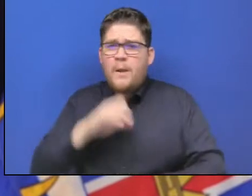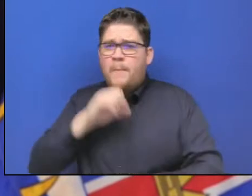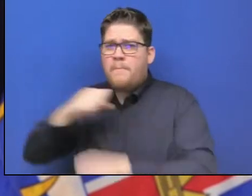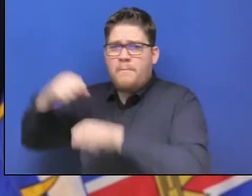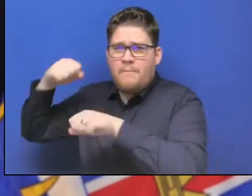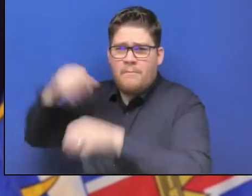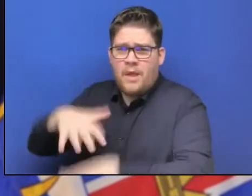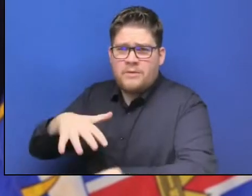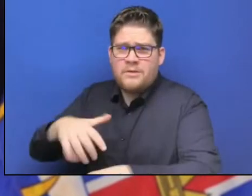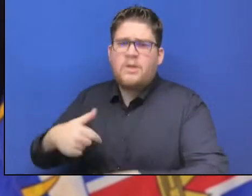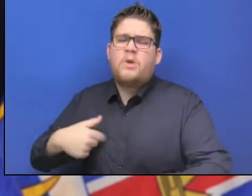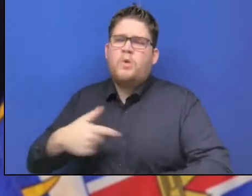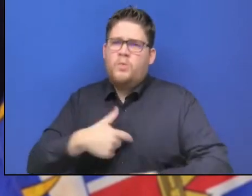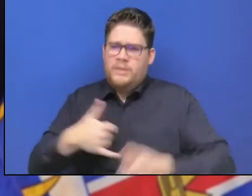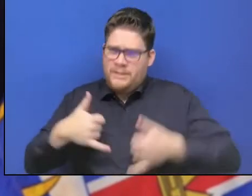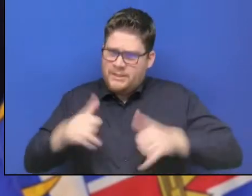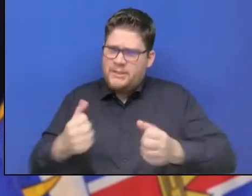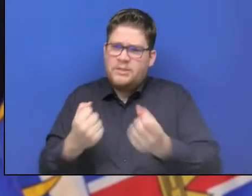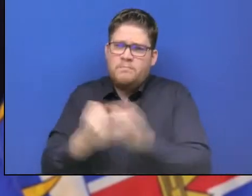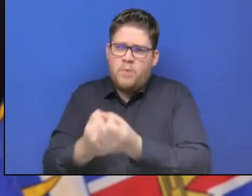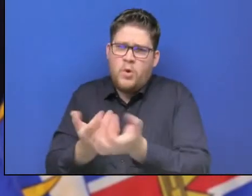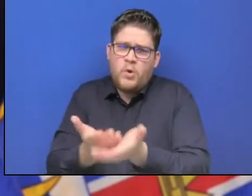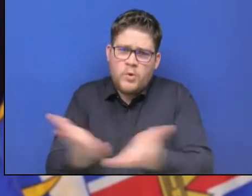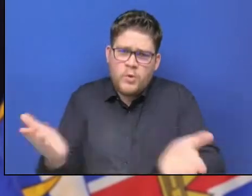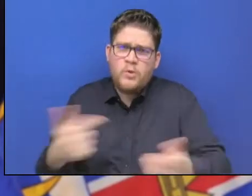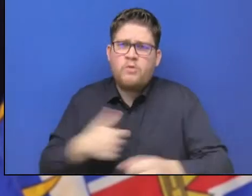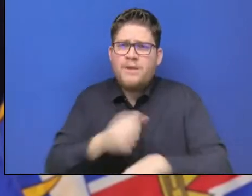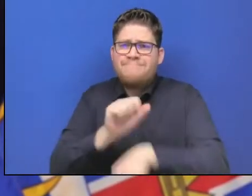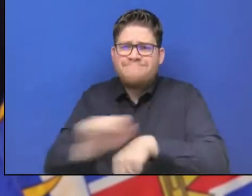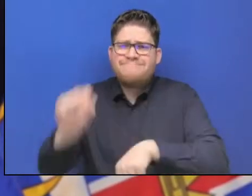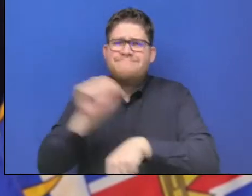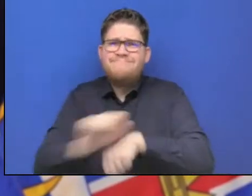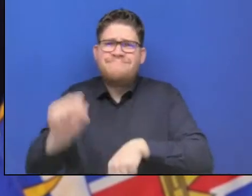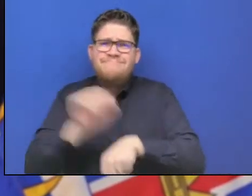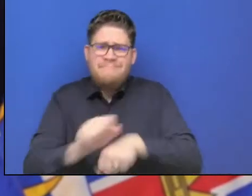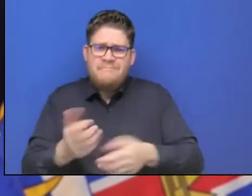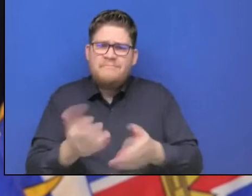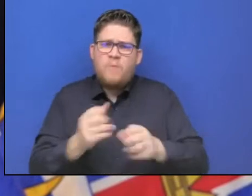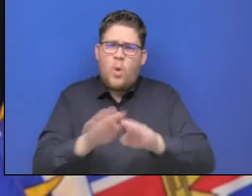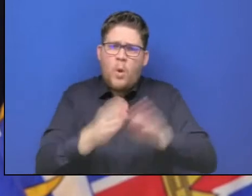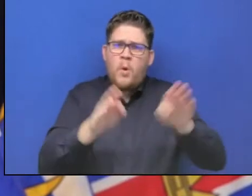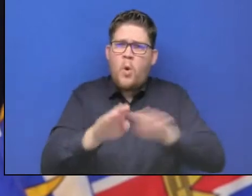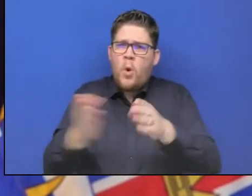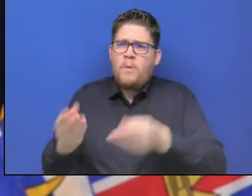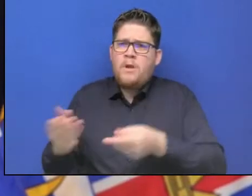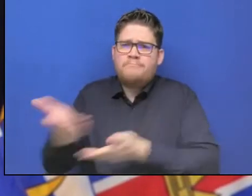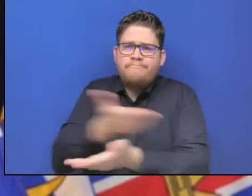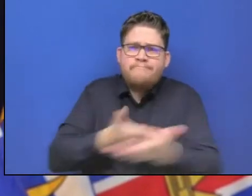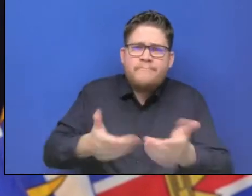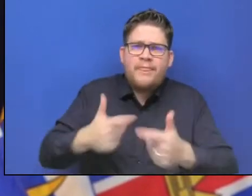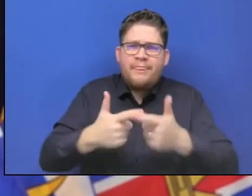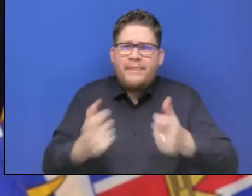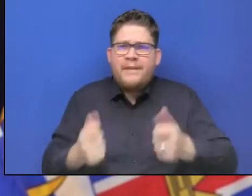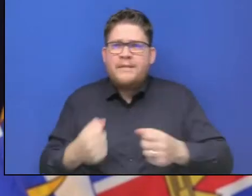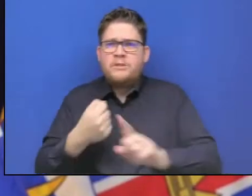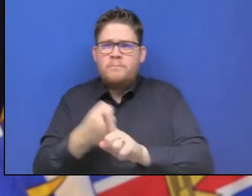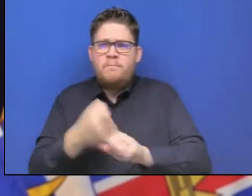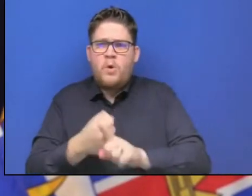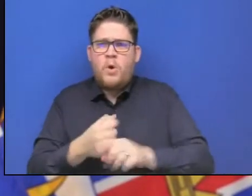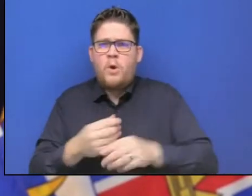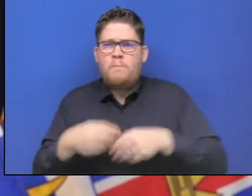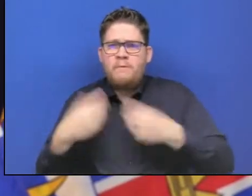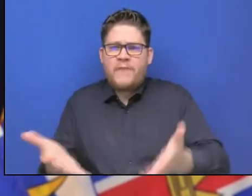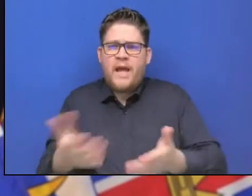nonstop to open up transit corridors to keep supplies moving, providing financial support to individuals and families through the Red